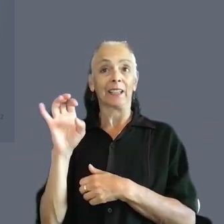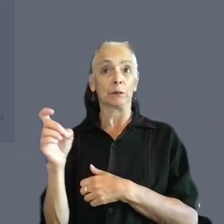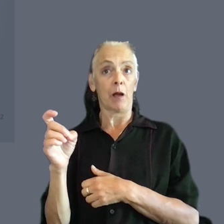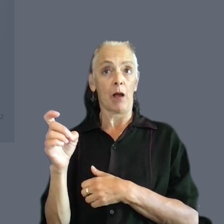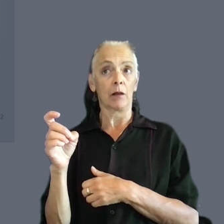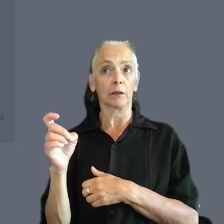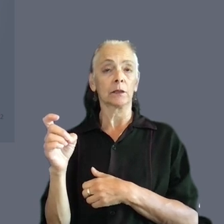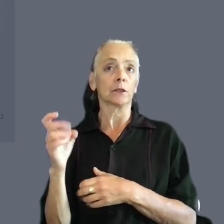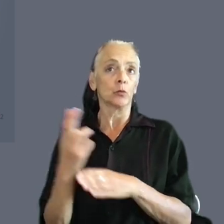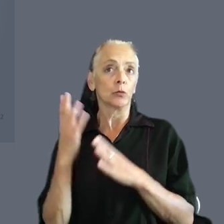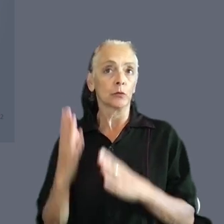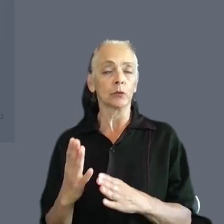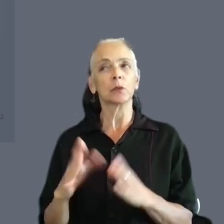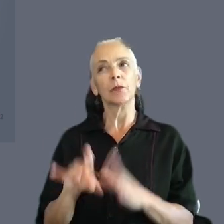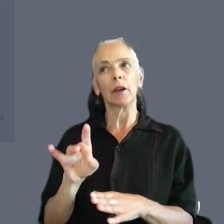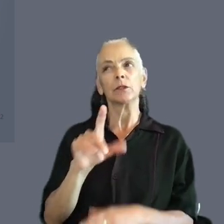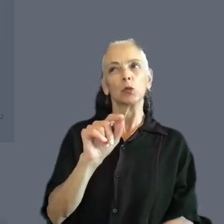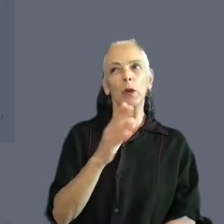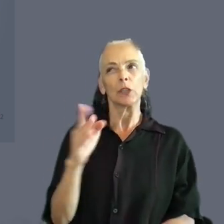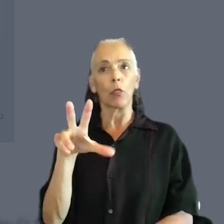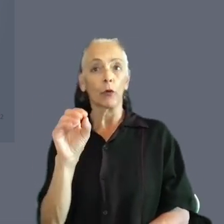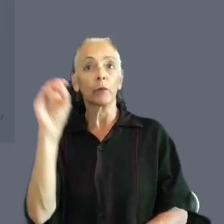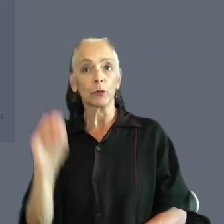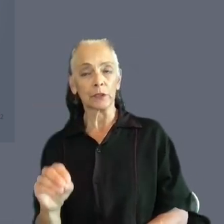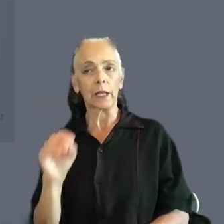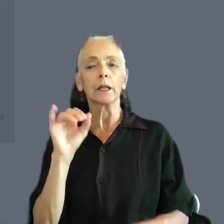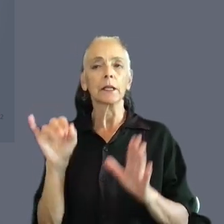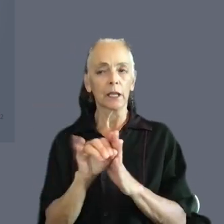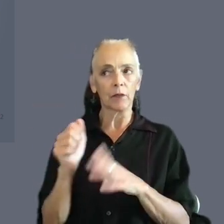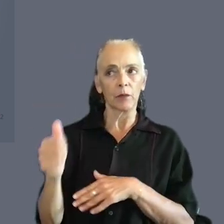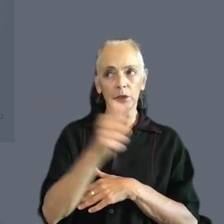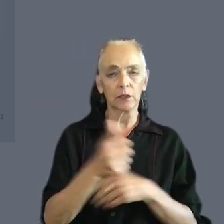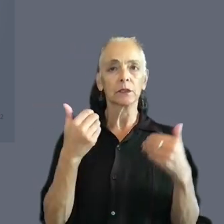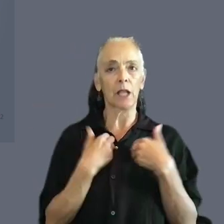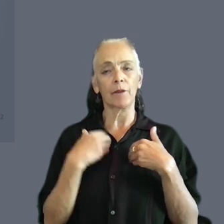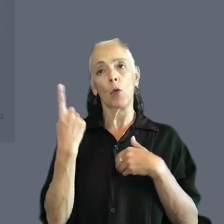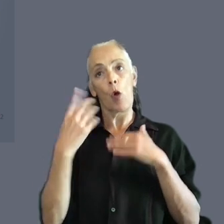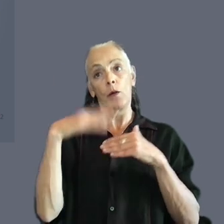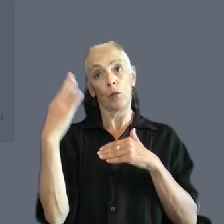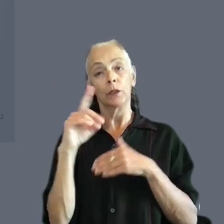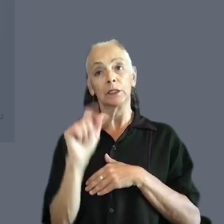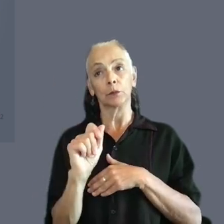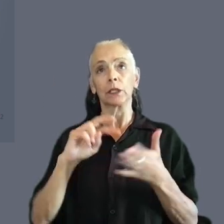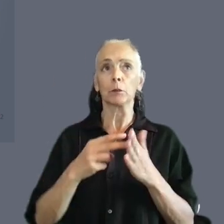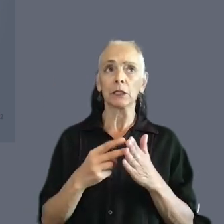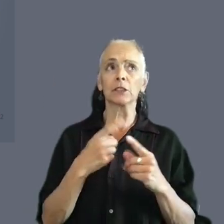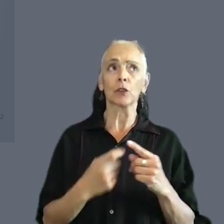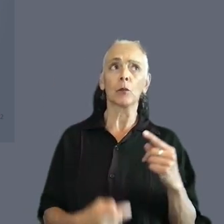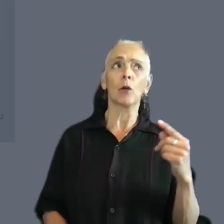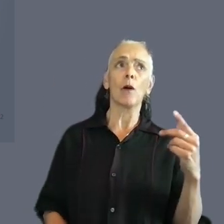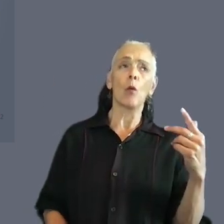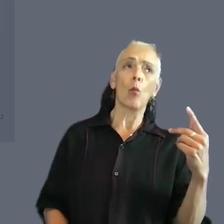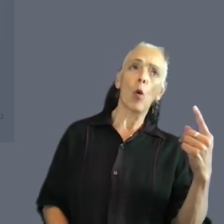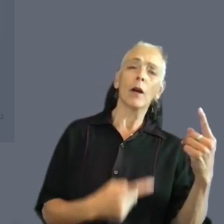we found that about 20 to 30% of players identify as having at least 1 disability. That's between 1 and 5 and 1 in 3 gamers